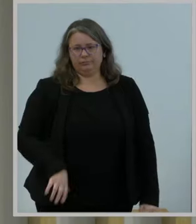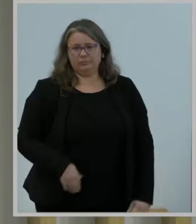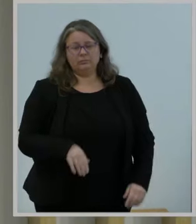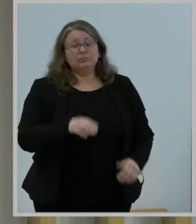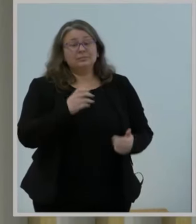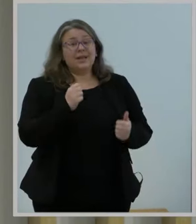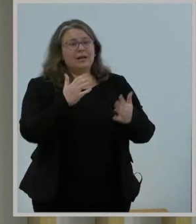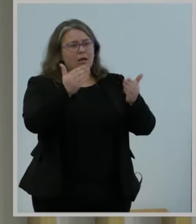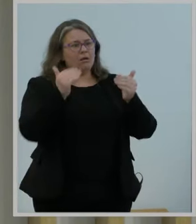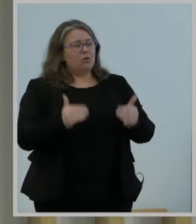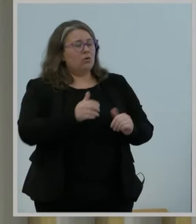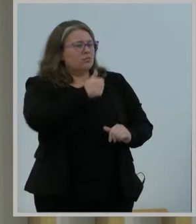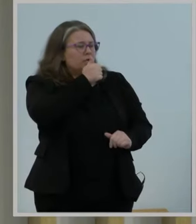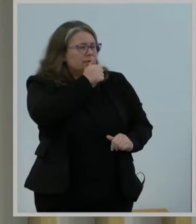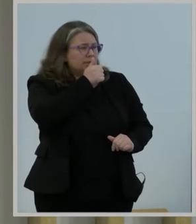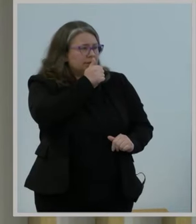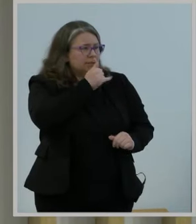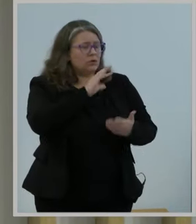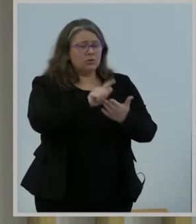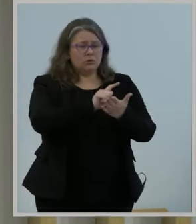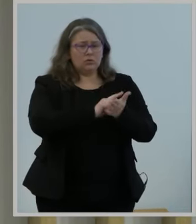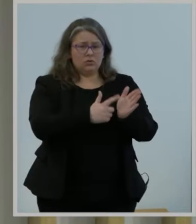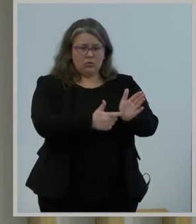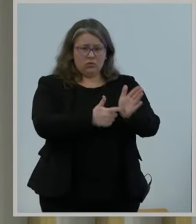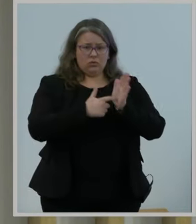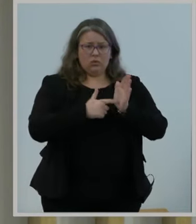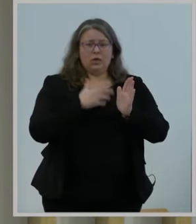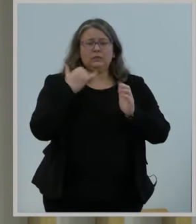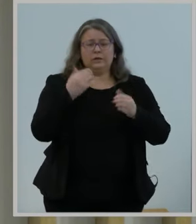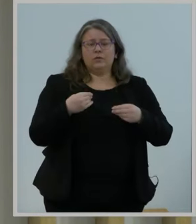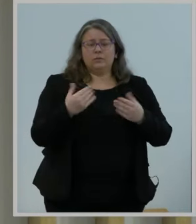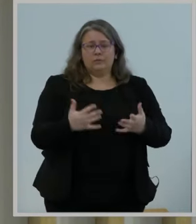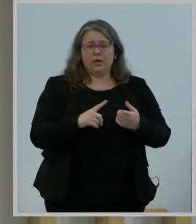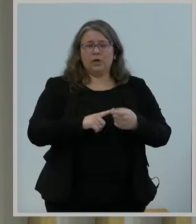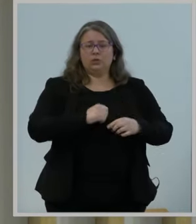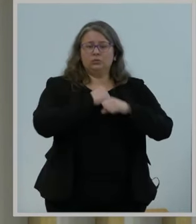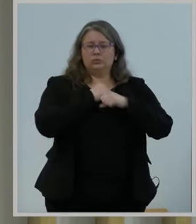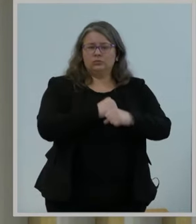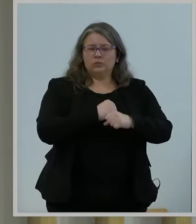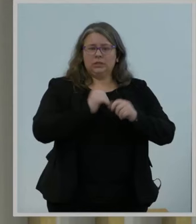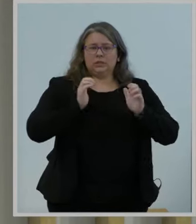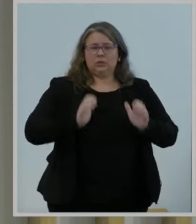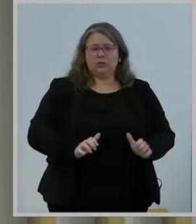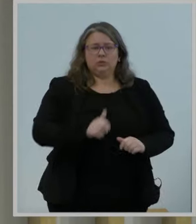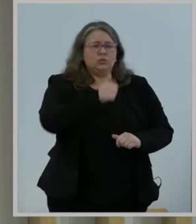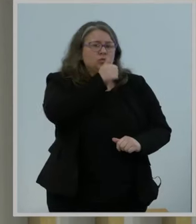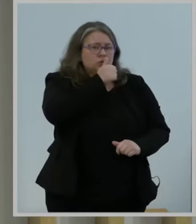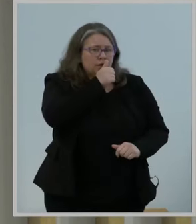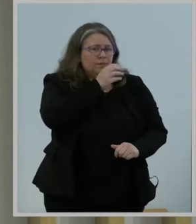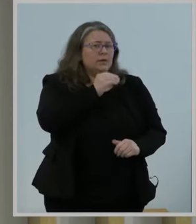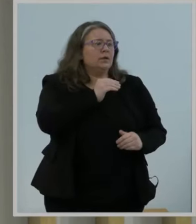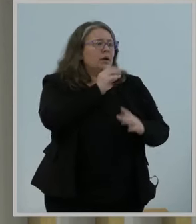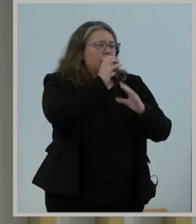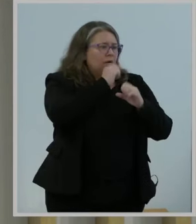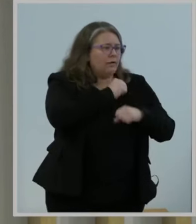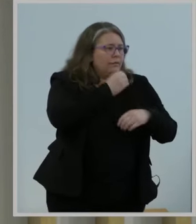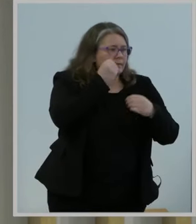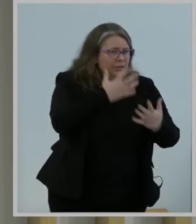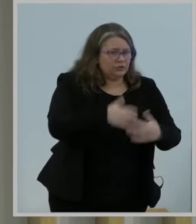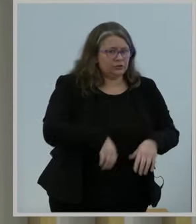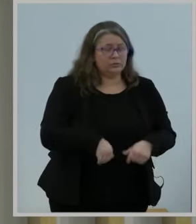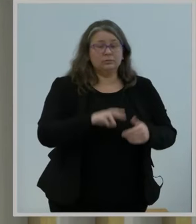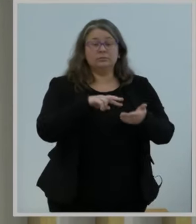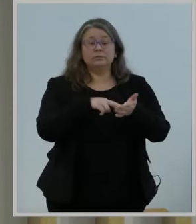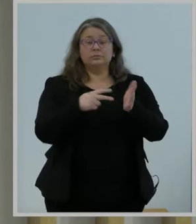providers to protect the confidentiality of the proprietary information of their customers. That means that these providers cannot sell your